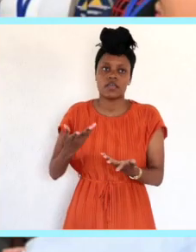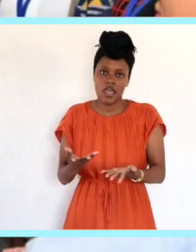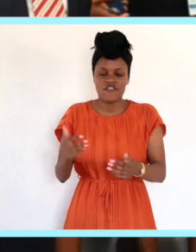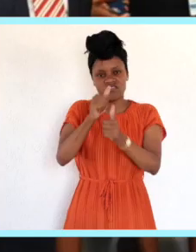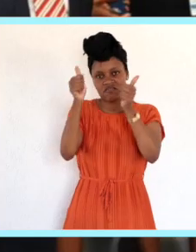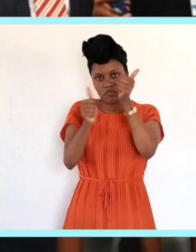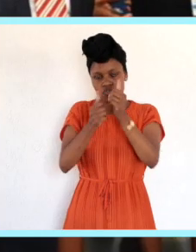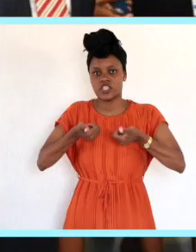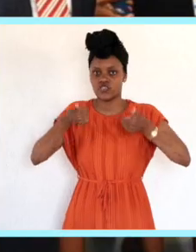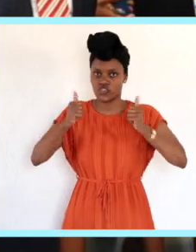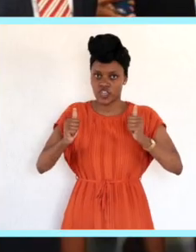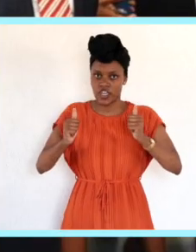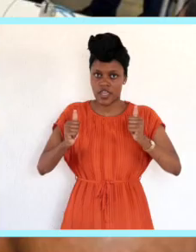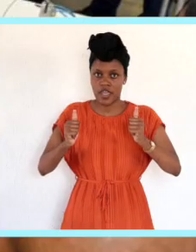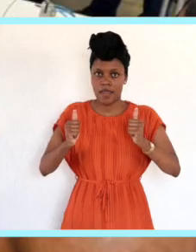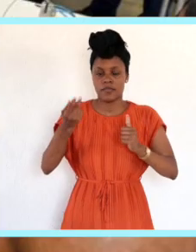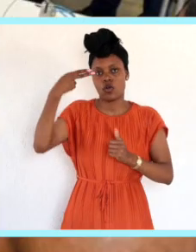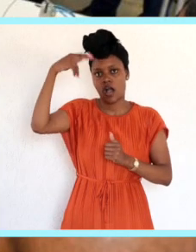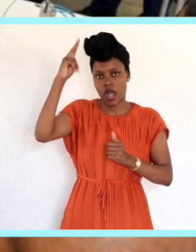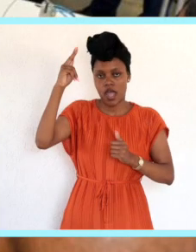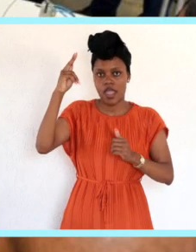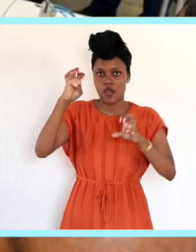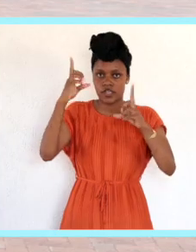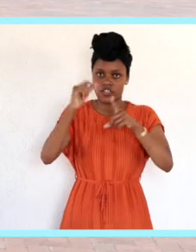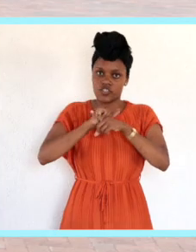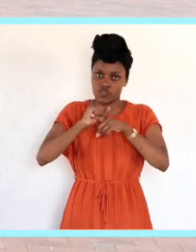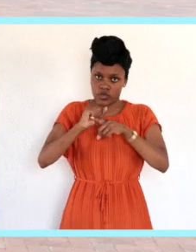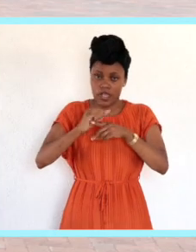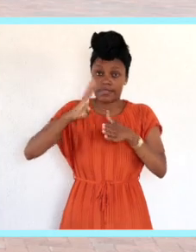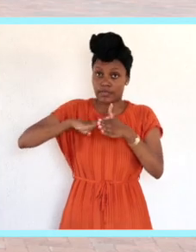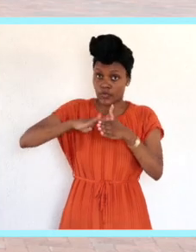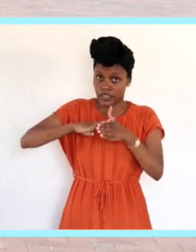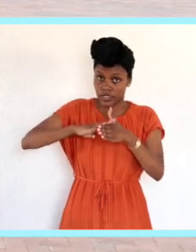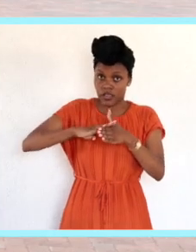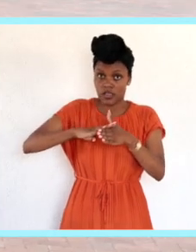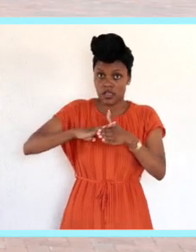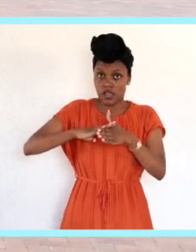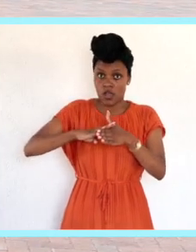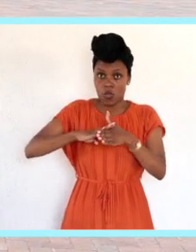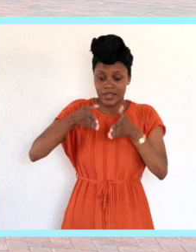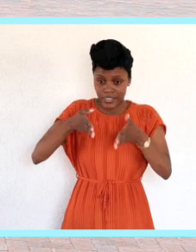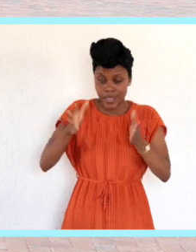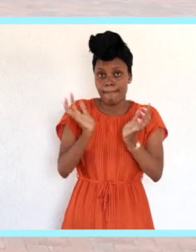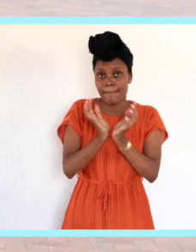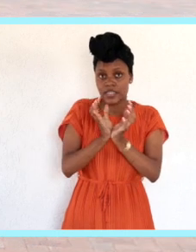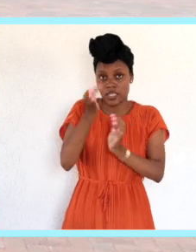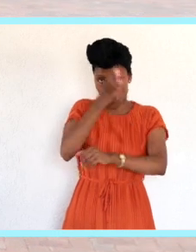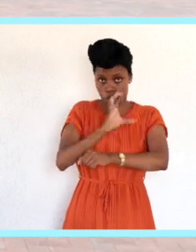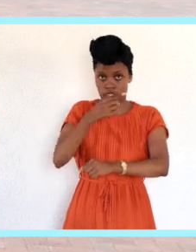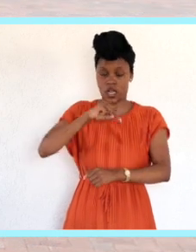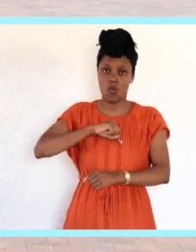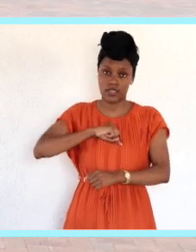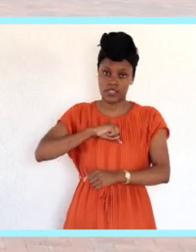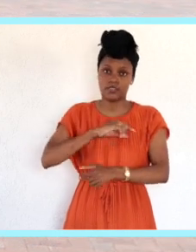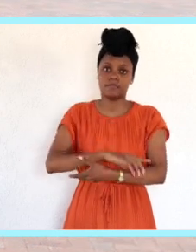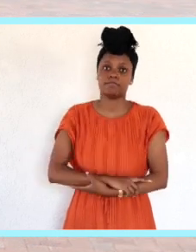Deputy Chair of the HRDC is the Minister of Higher Education and Training. And that's the reason why it was held at our college. We